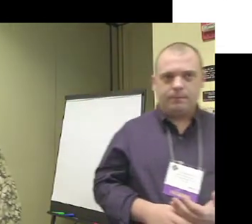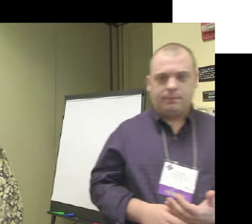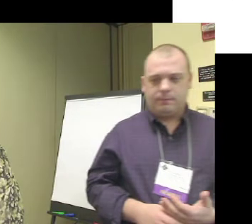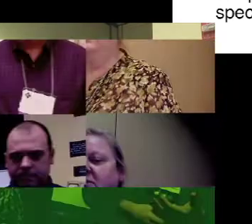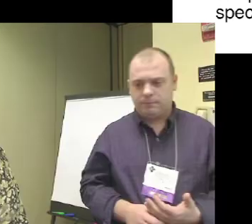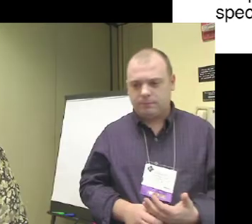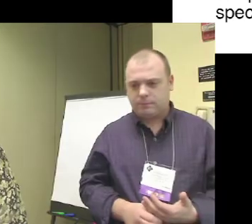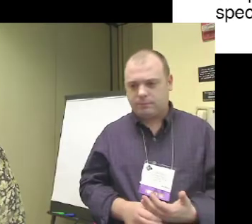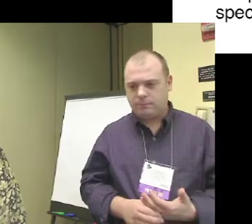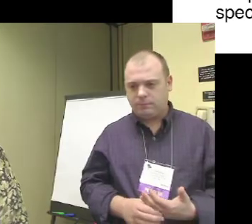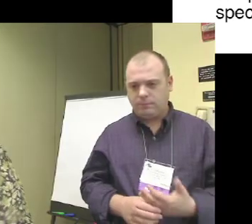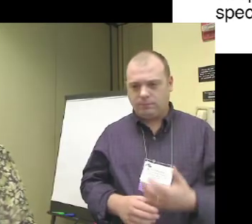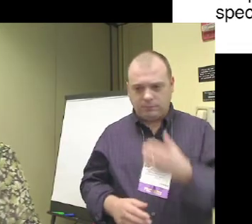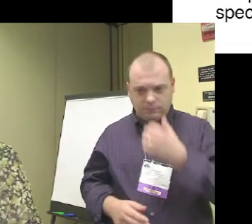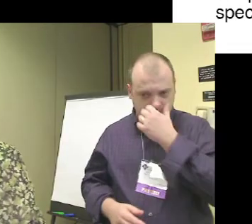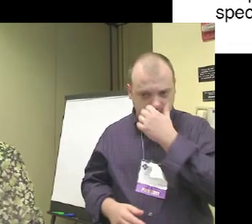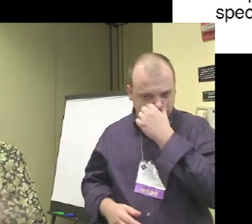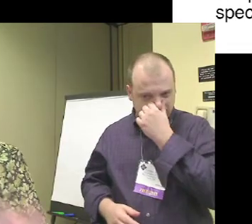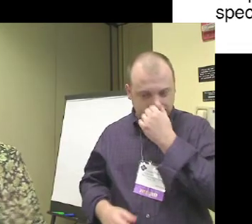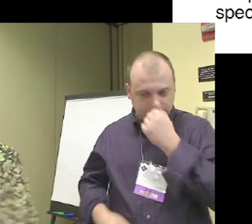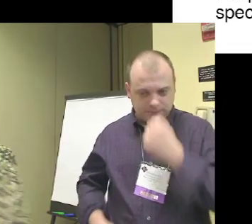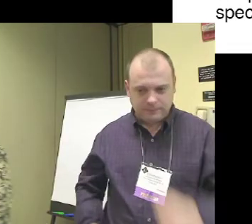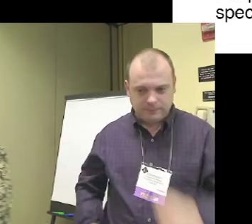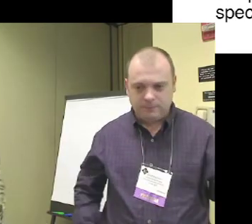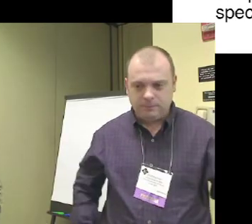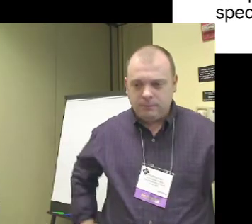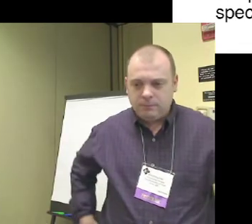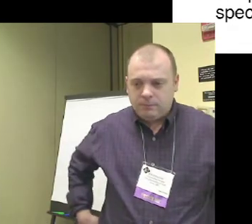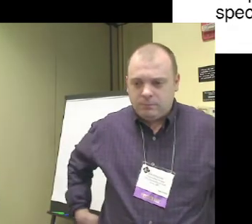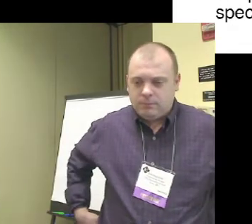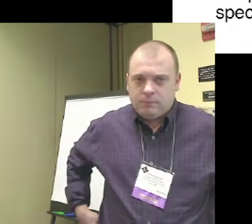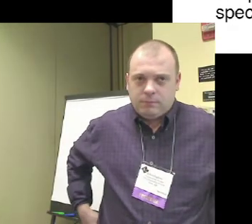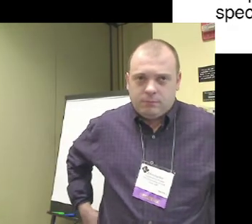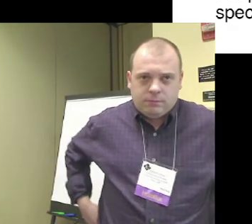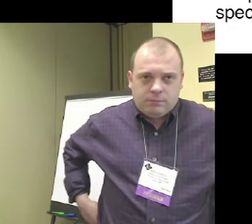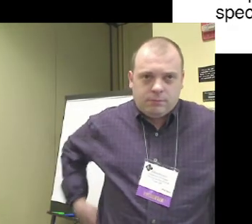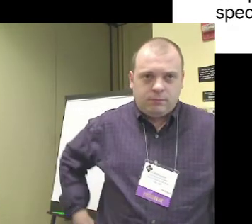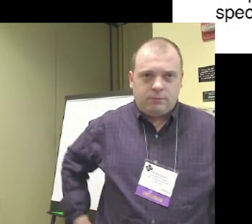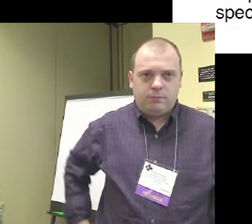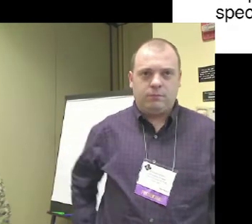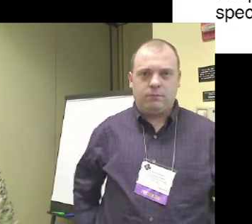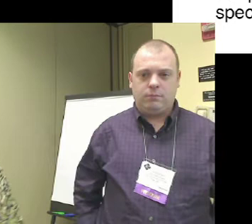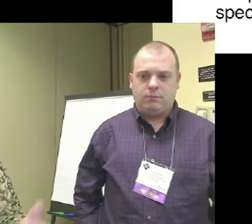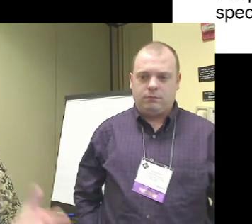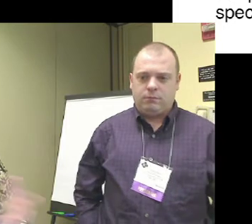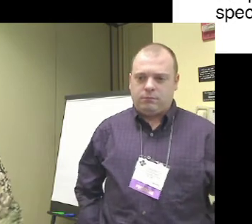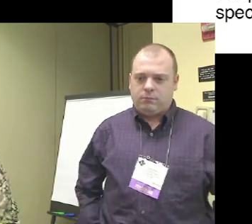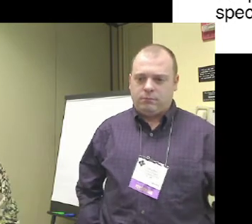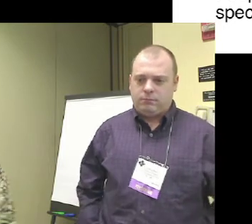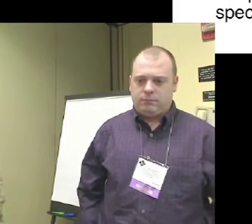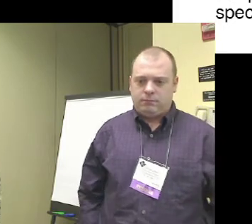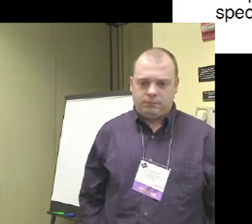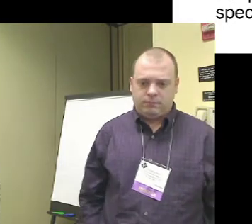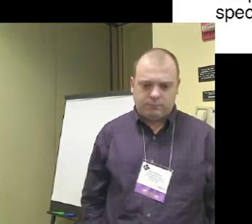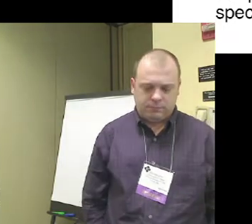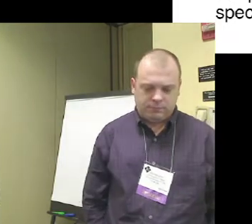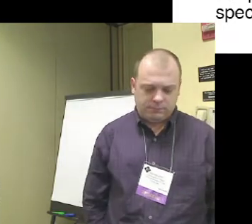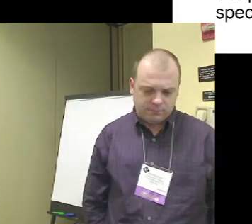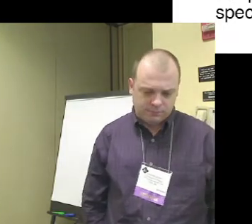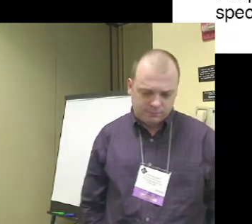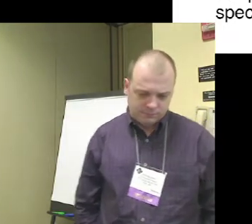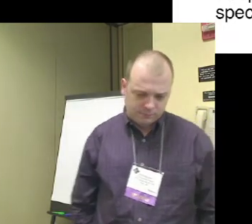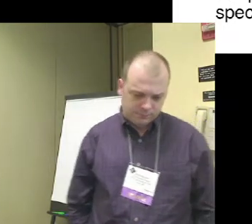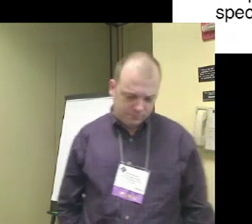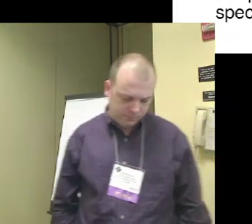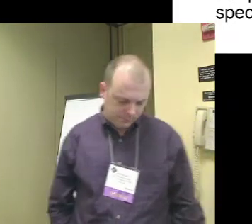Okay, so one of the things we emphasize is that there's a wide range of different audiences, and we now have